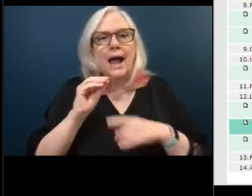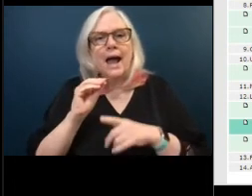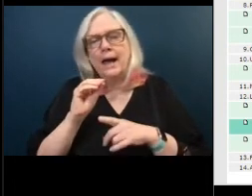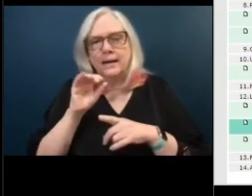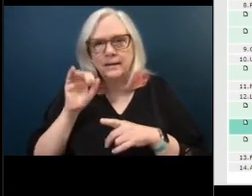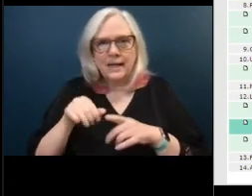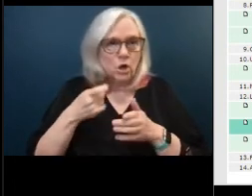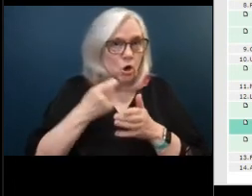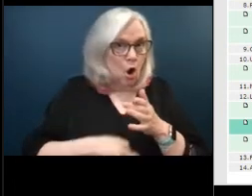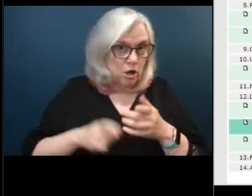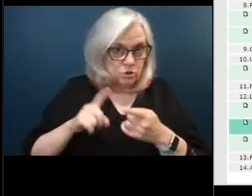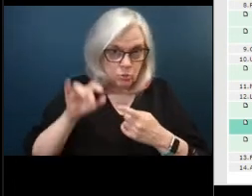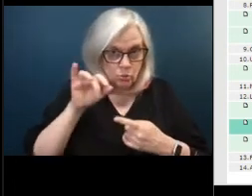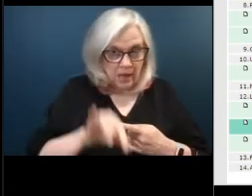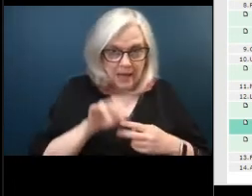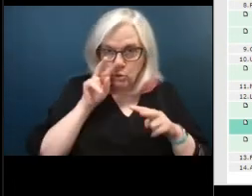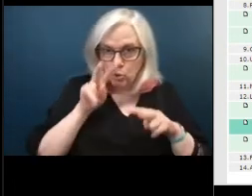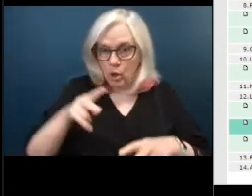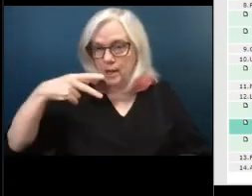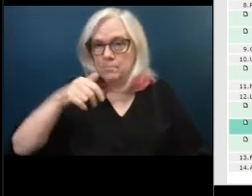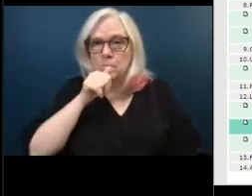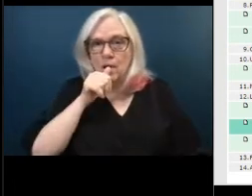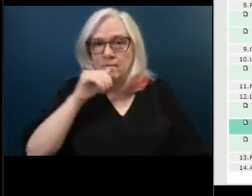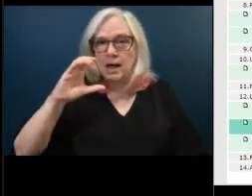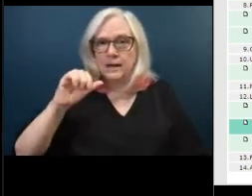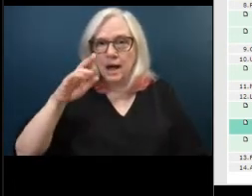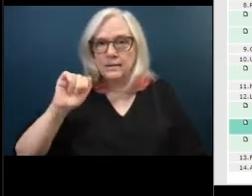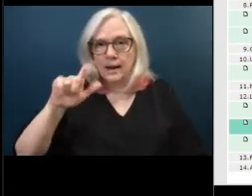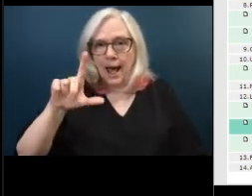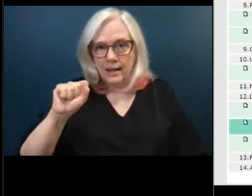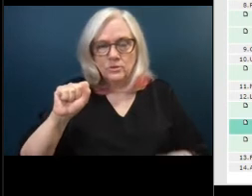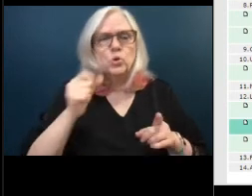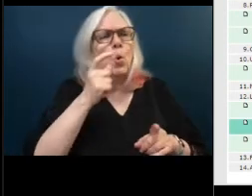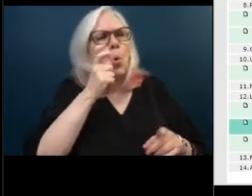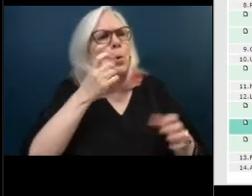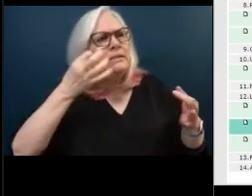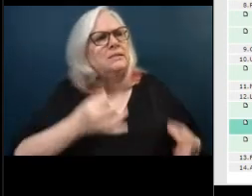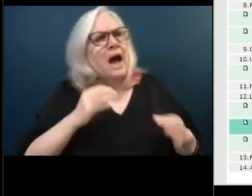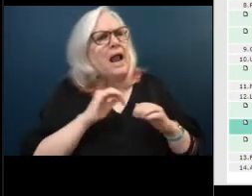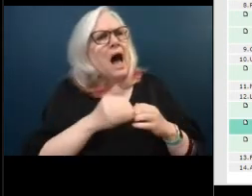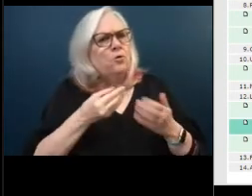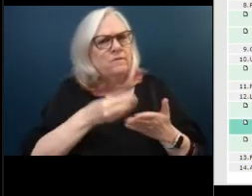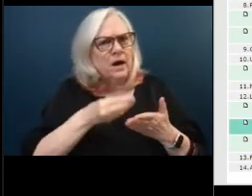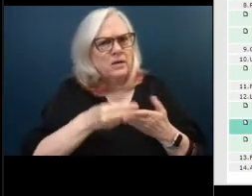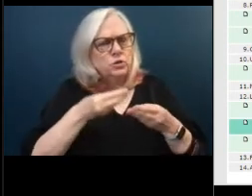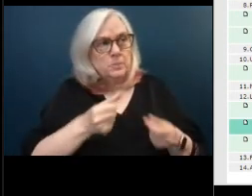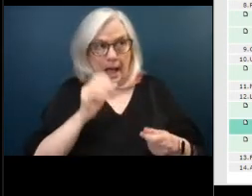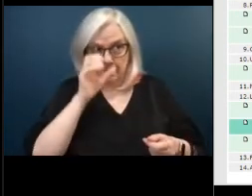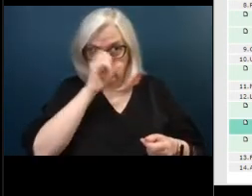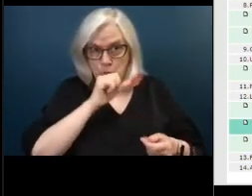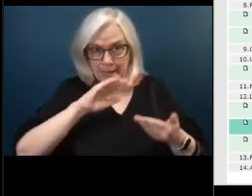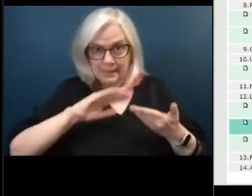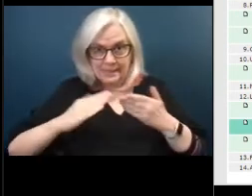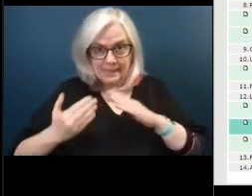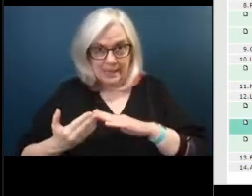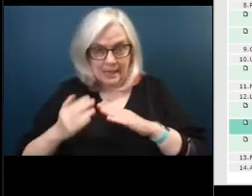cost to it so we just need to who would decide how the funds are spent i assume the city but i want to make sure i pose that question